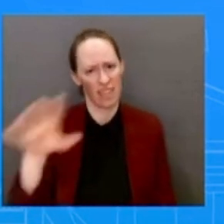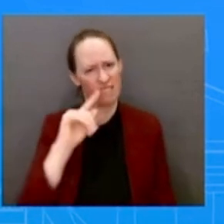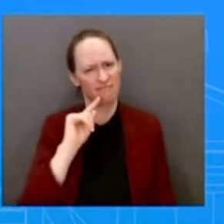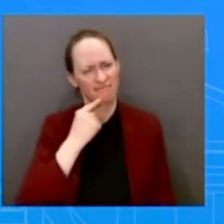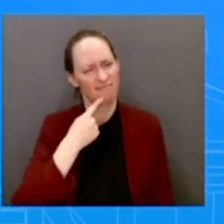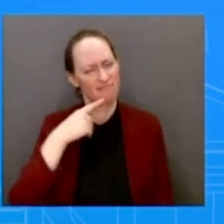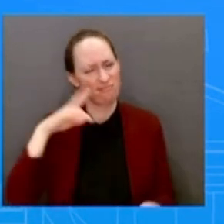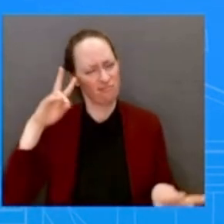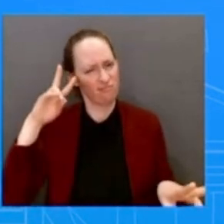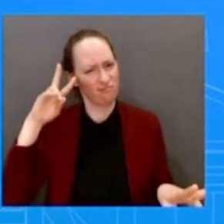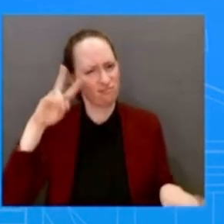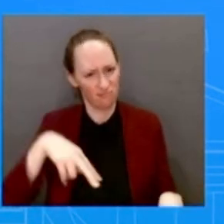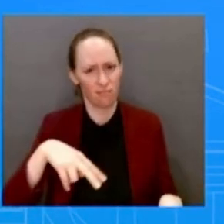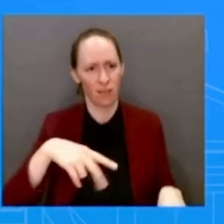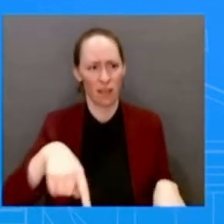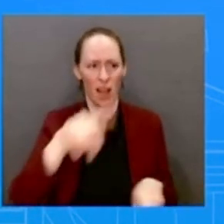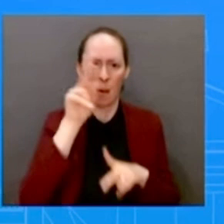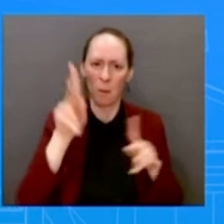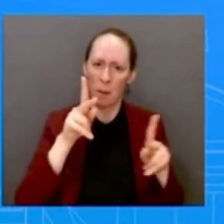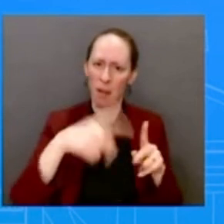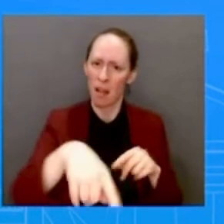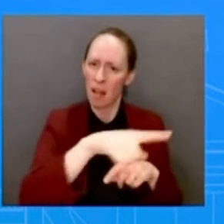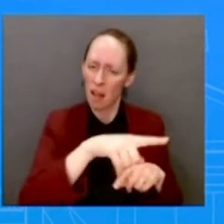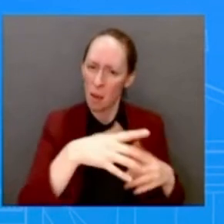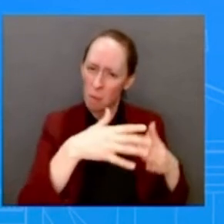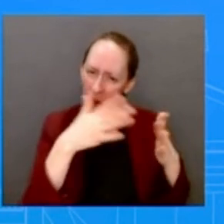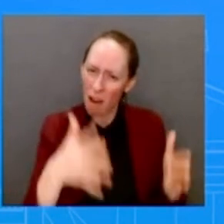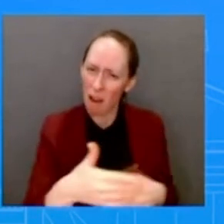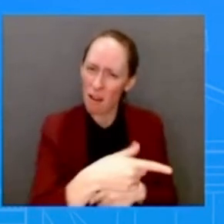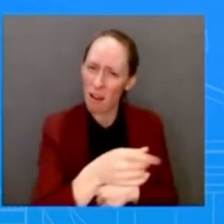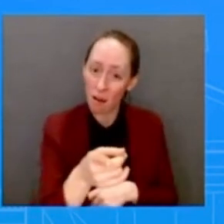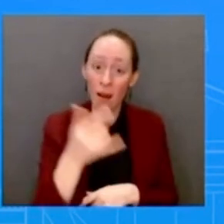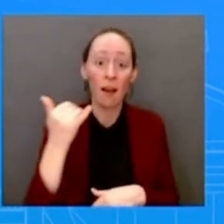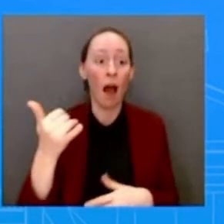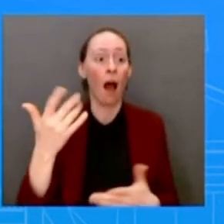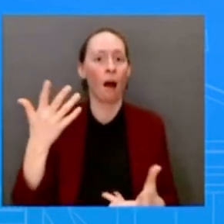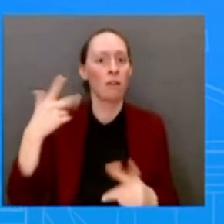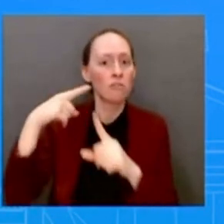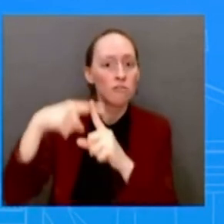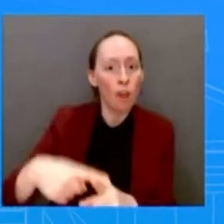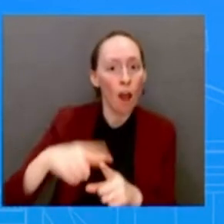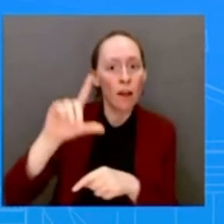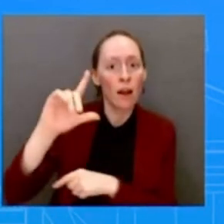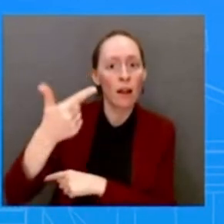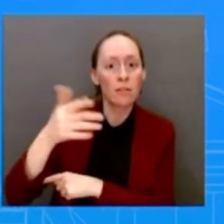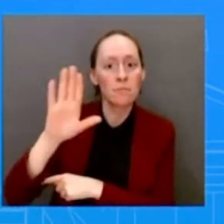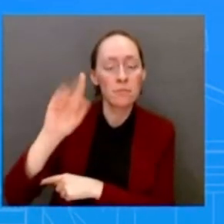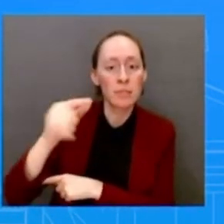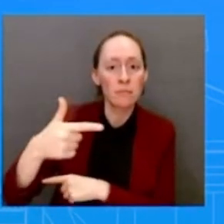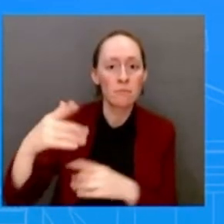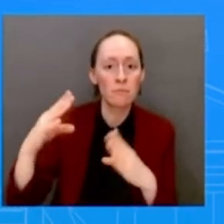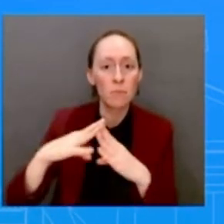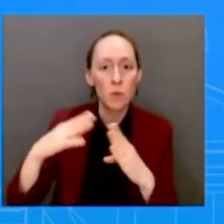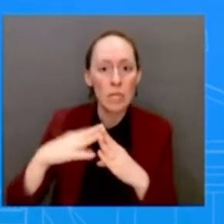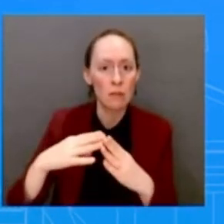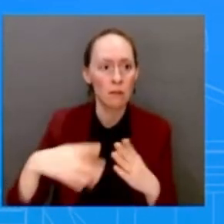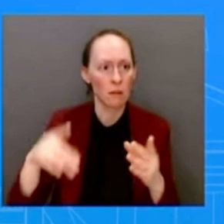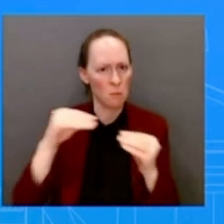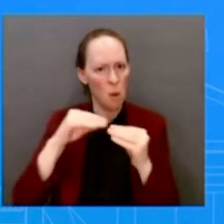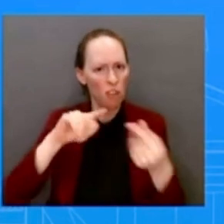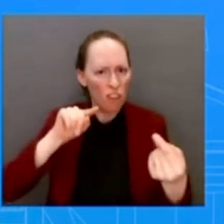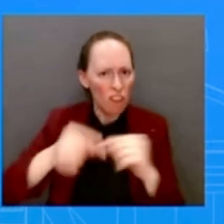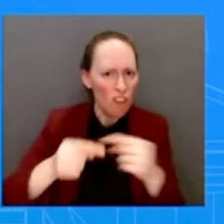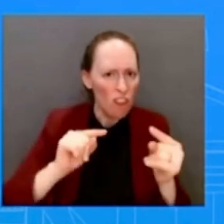when LGBTQ Americans are facing higher risk and violence, mental health issues, and it is unacceptable, it is completely